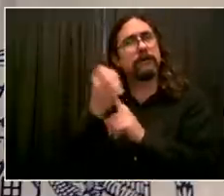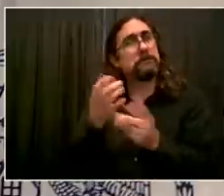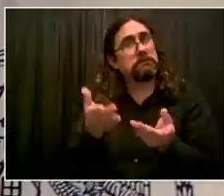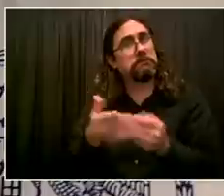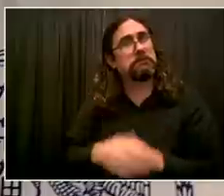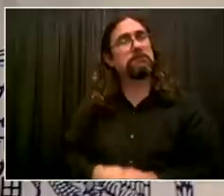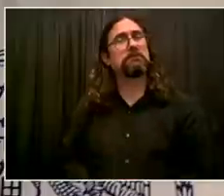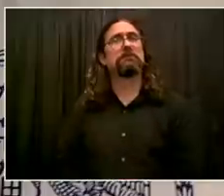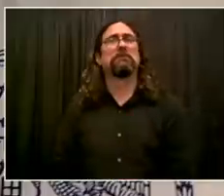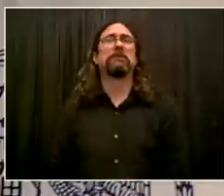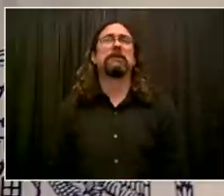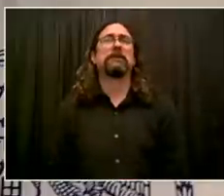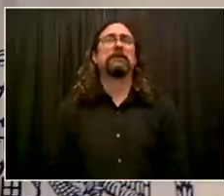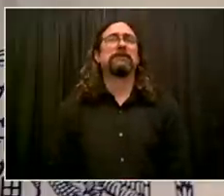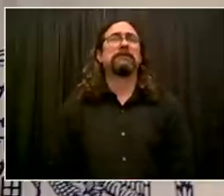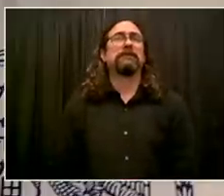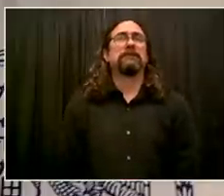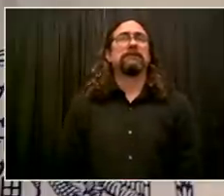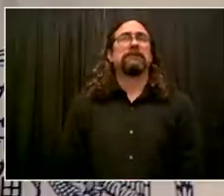most of our public workers use.